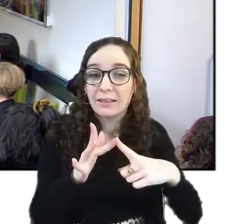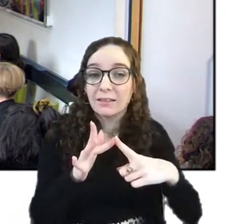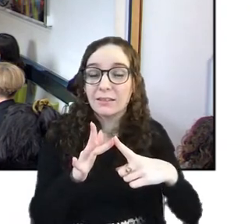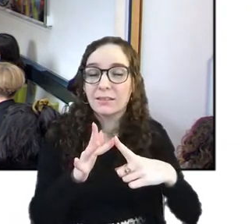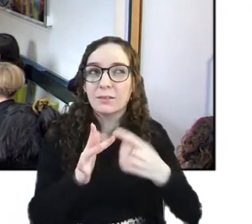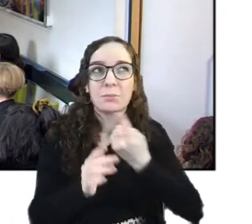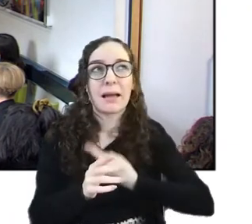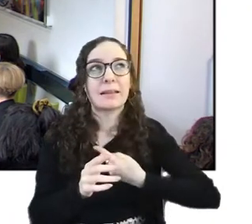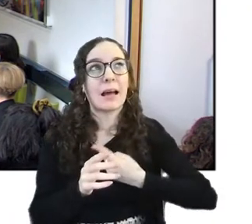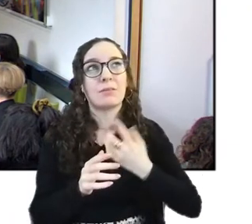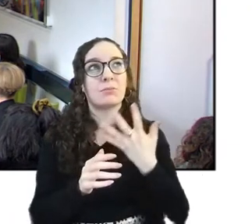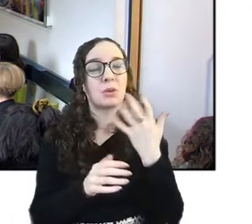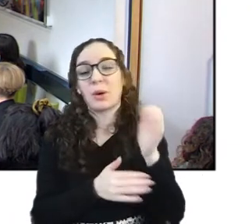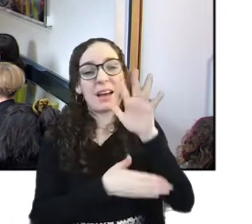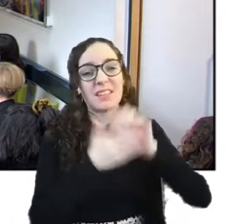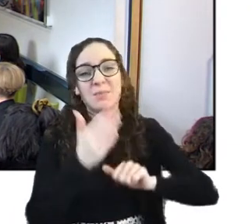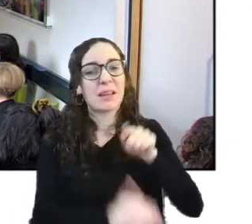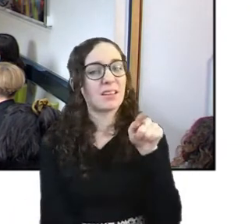experience of it i'm sorry